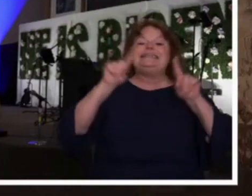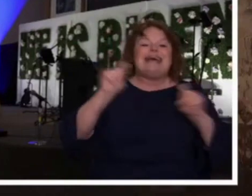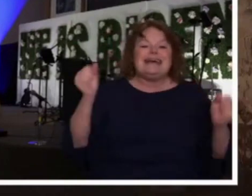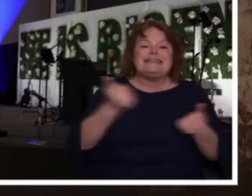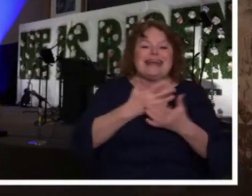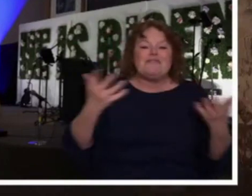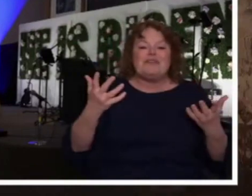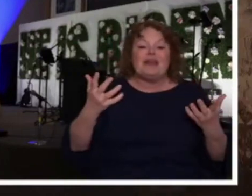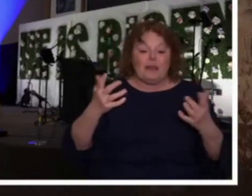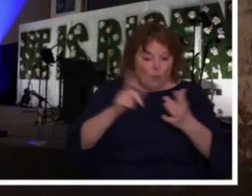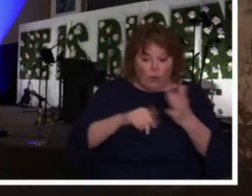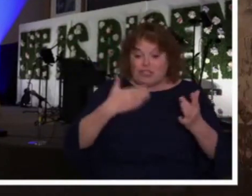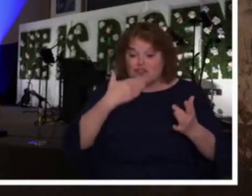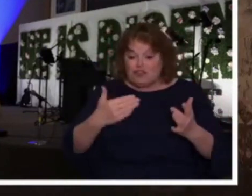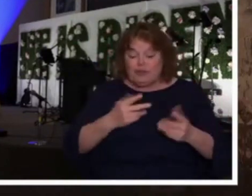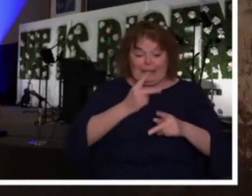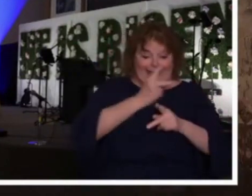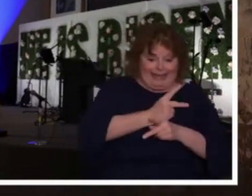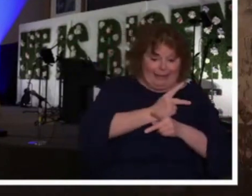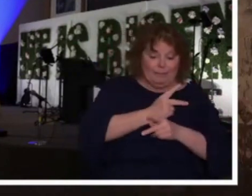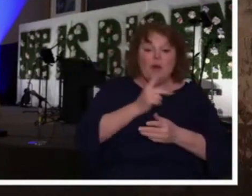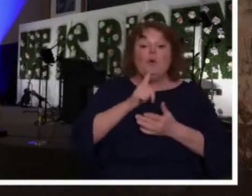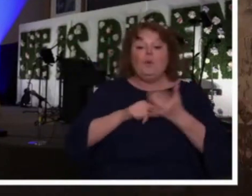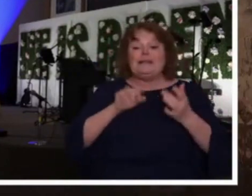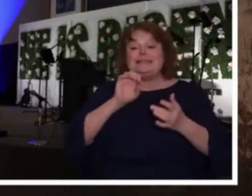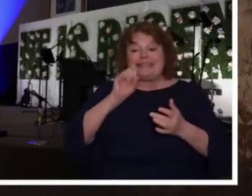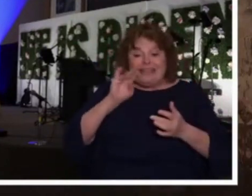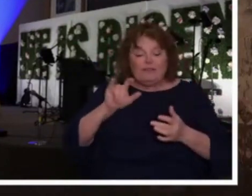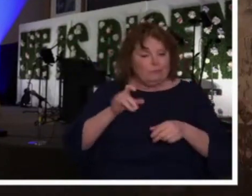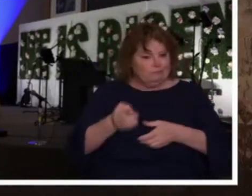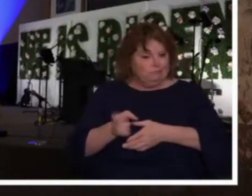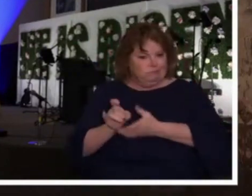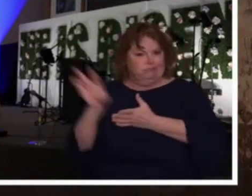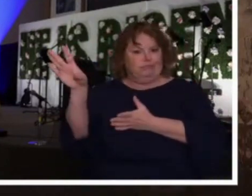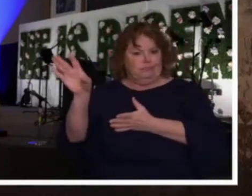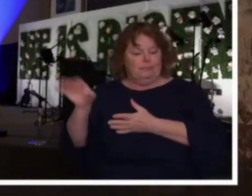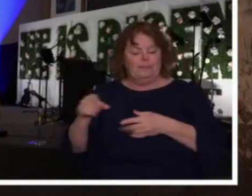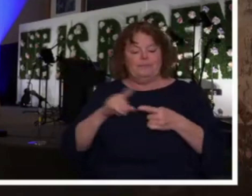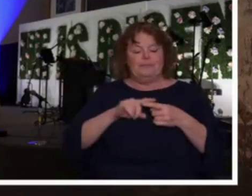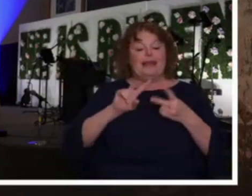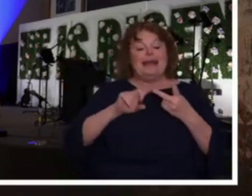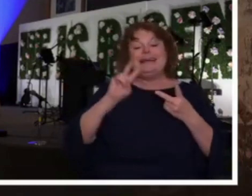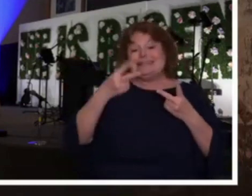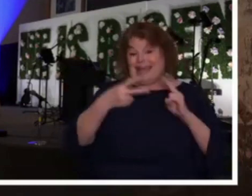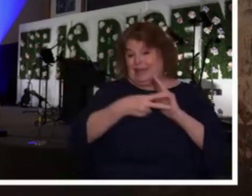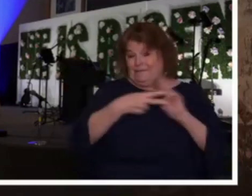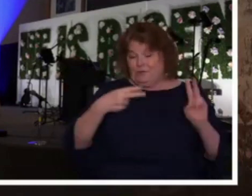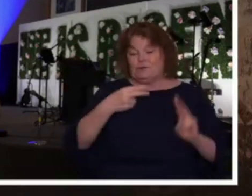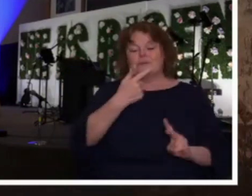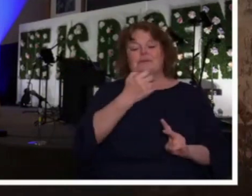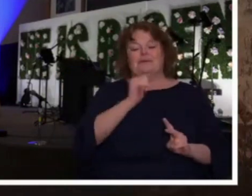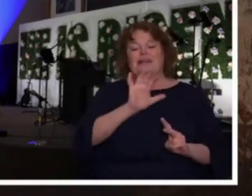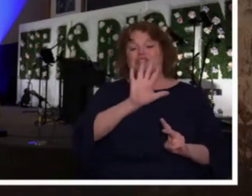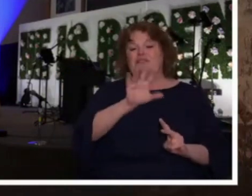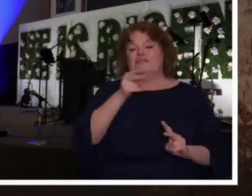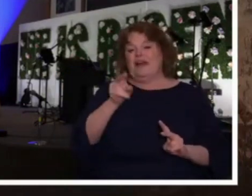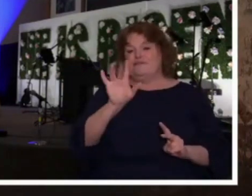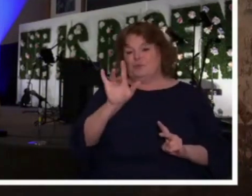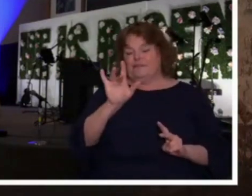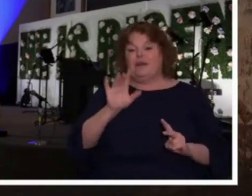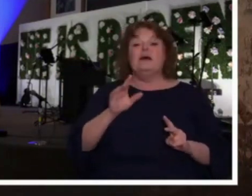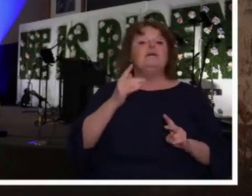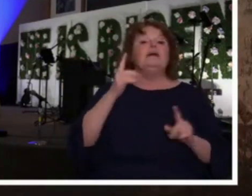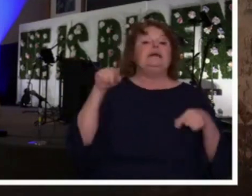And avoid every kind of evil. The second verse that I want to launch from today is found in Galatians 5, verse 25, that says,